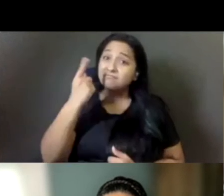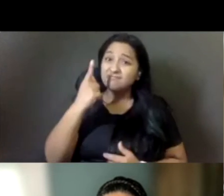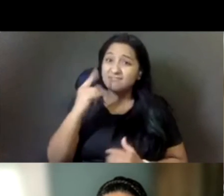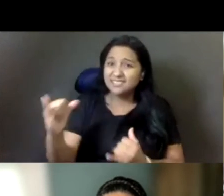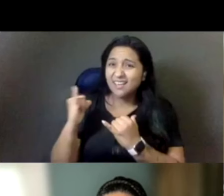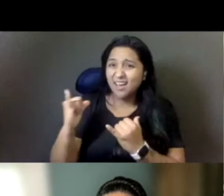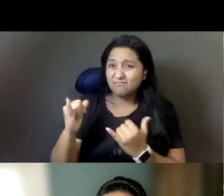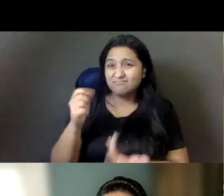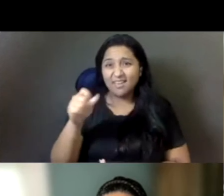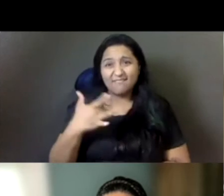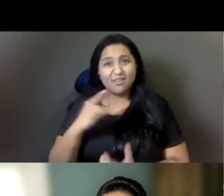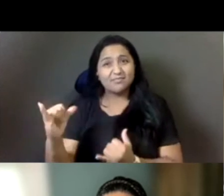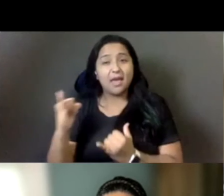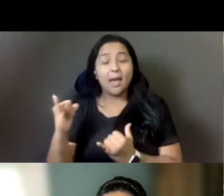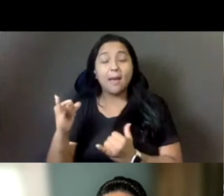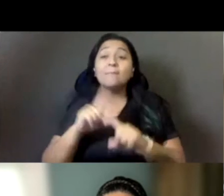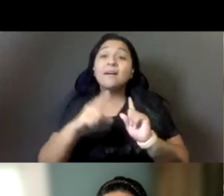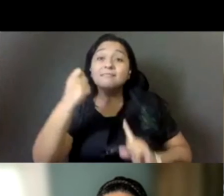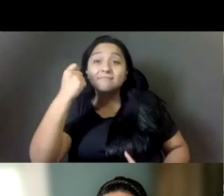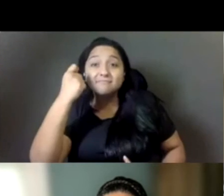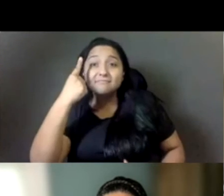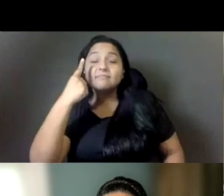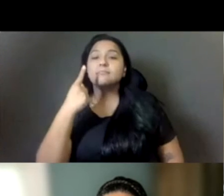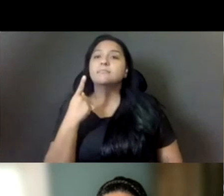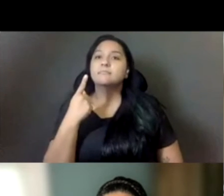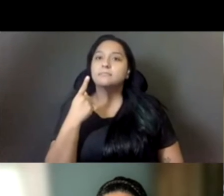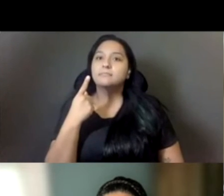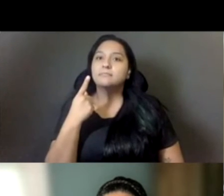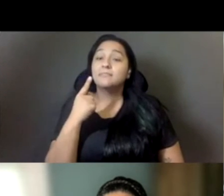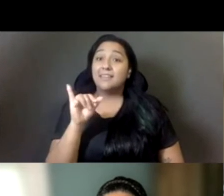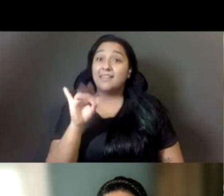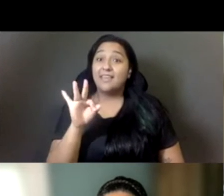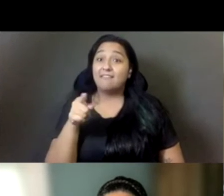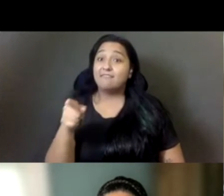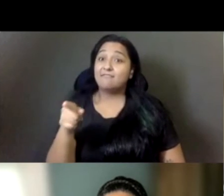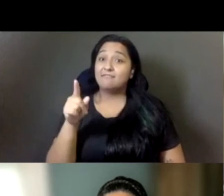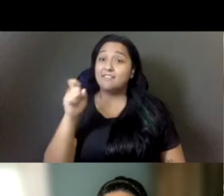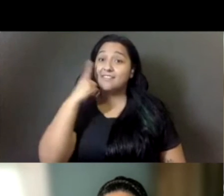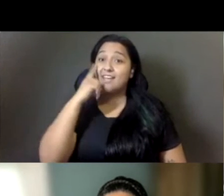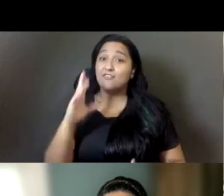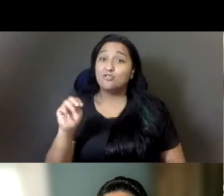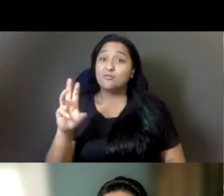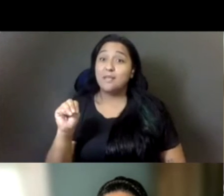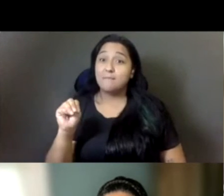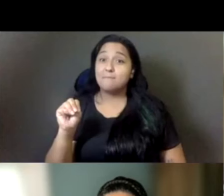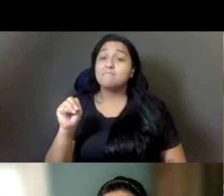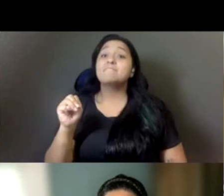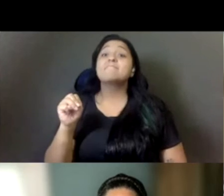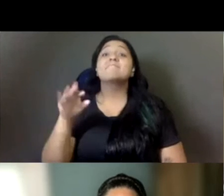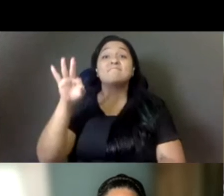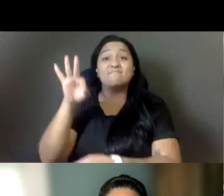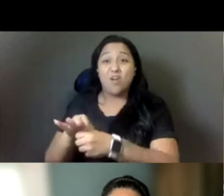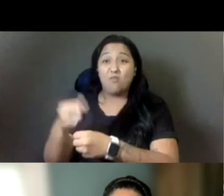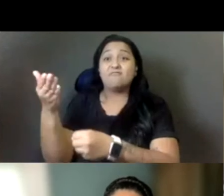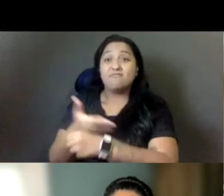in looking at the potential, the possibility of what could happen to the state of California, if he's unseated, that kind of